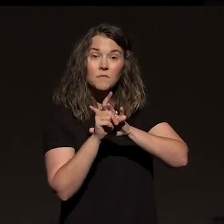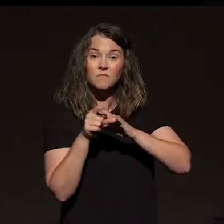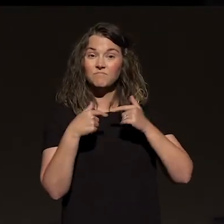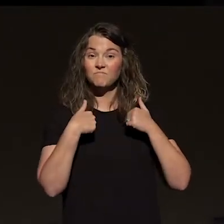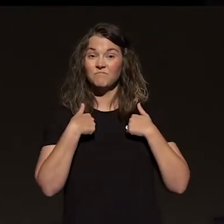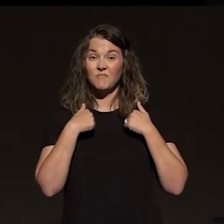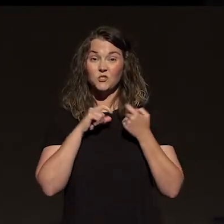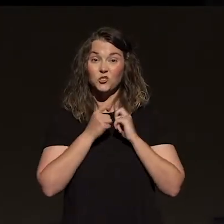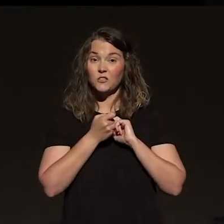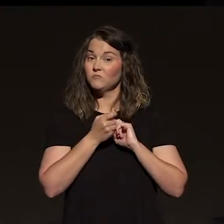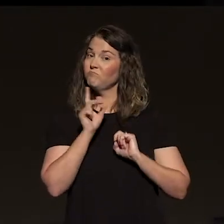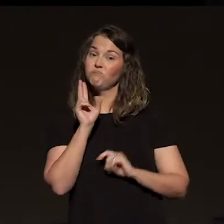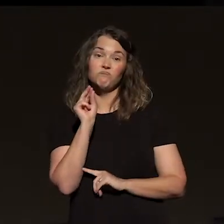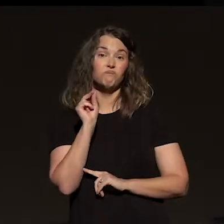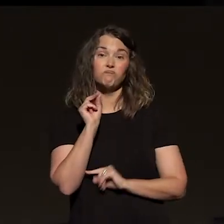moving.